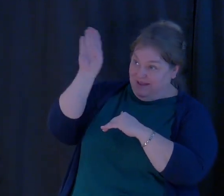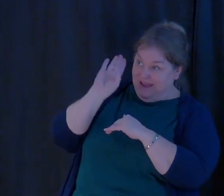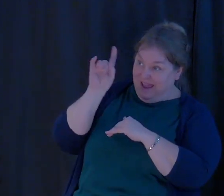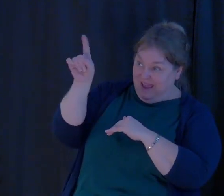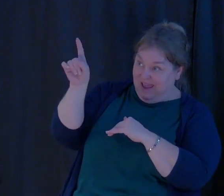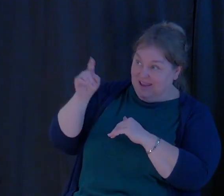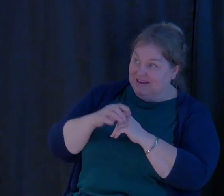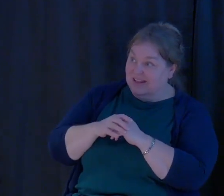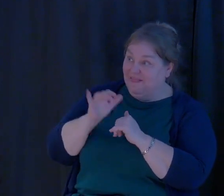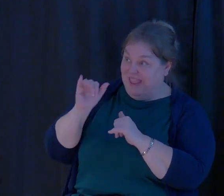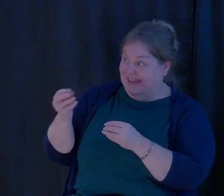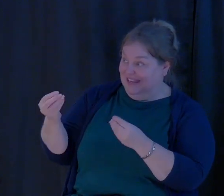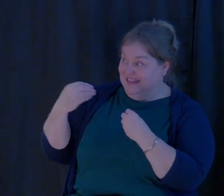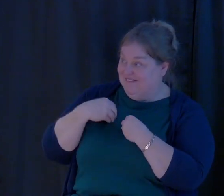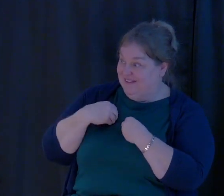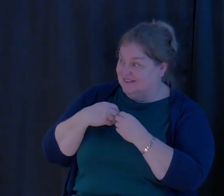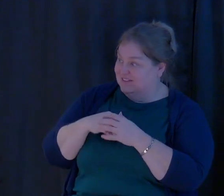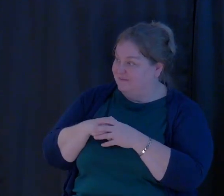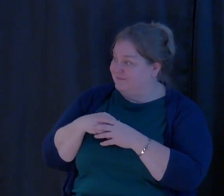gifts that He has given us,